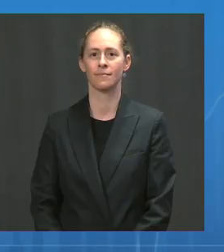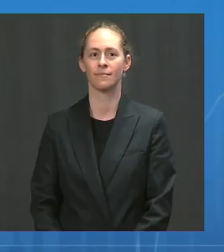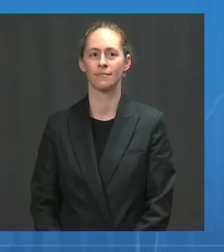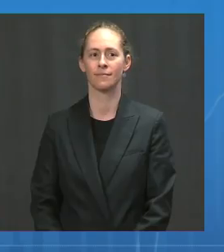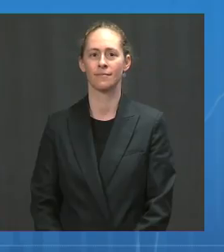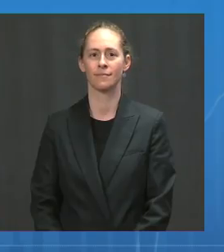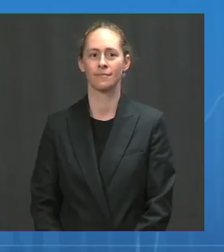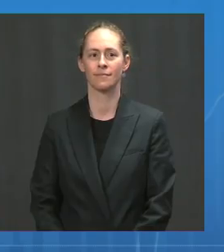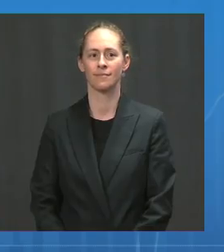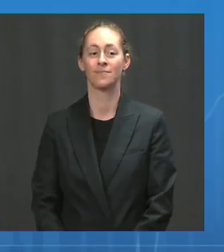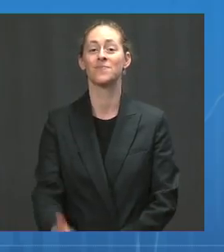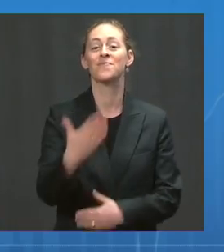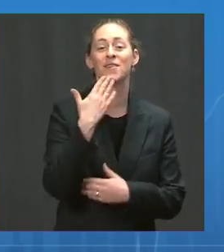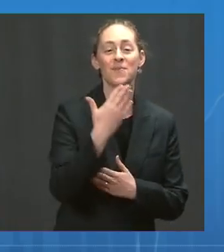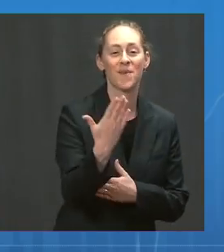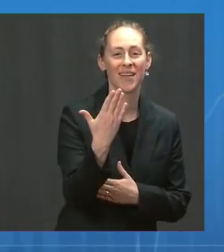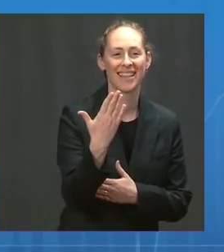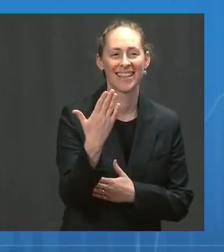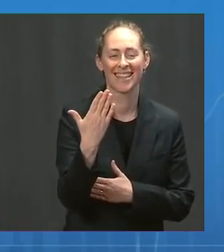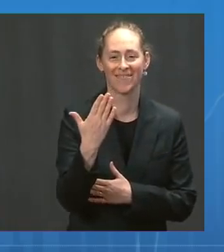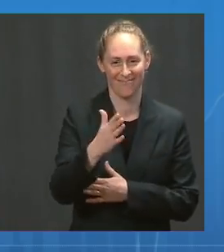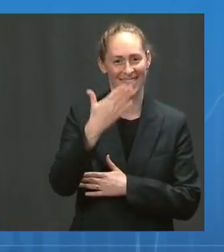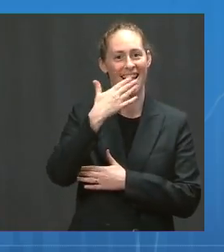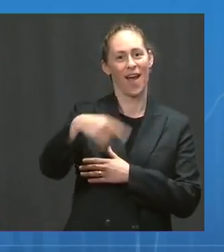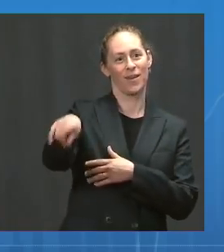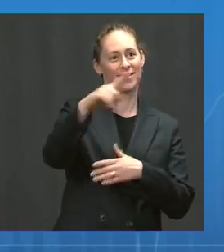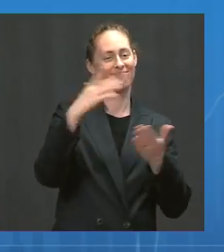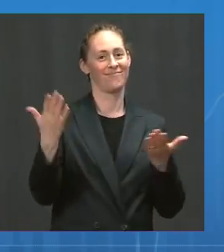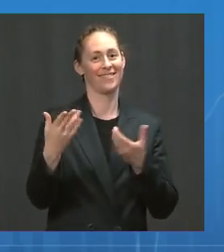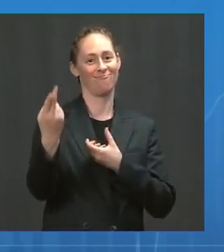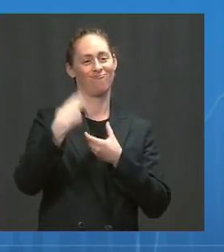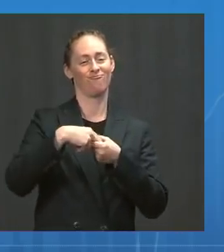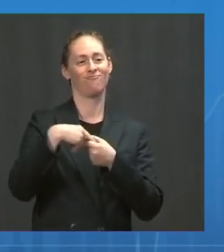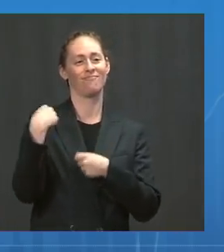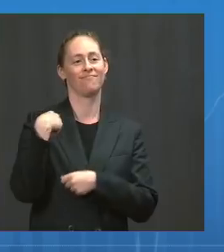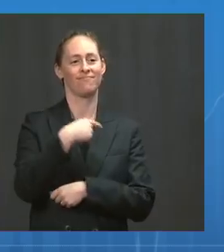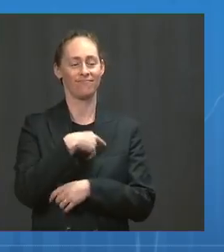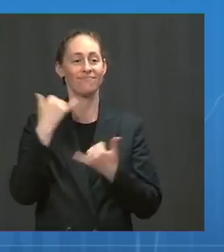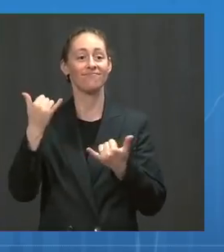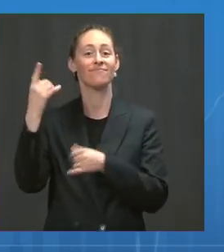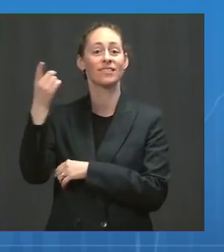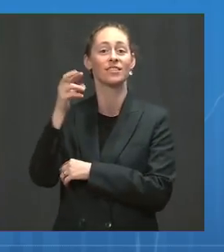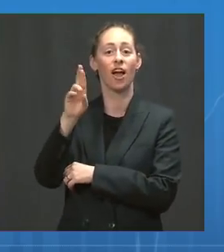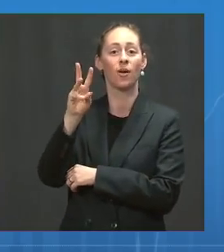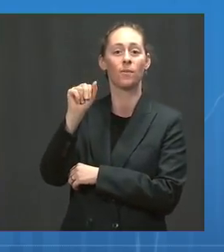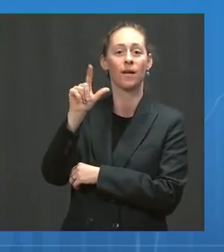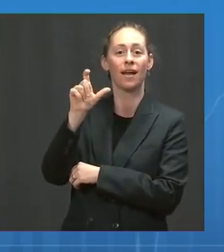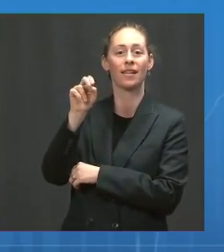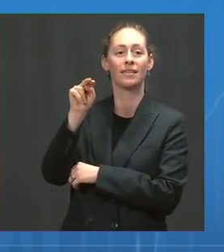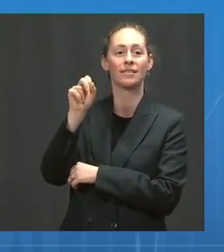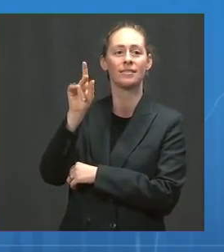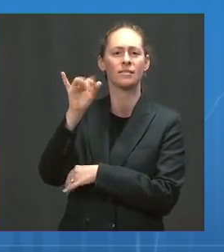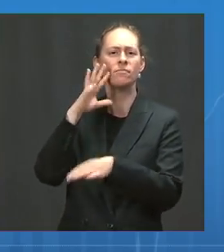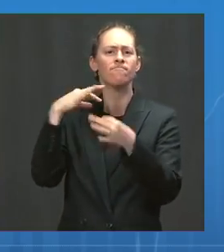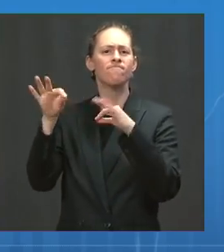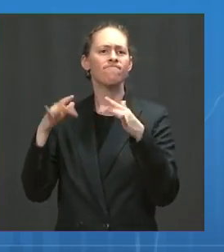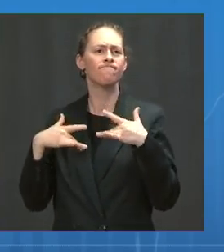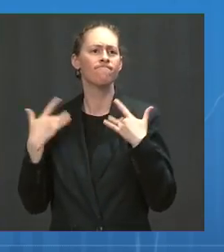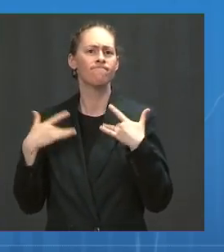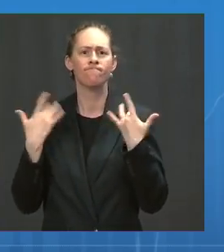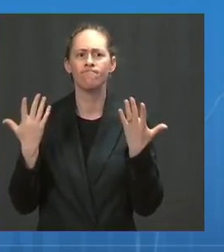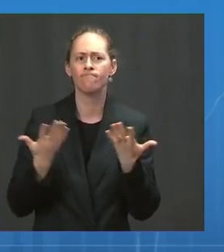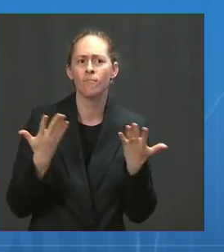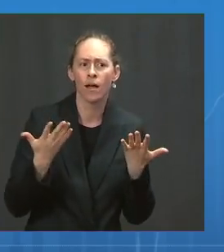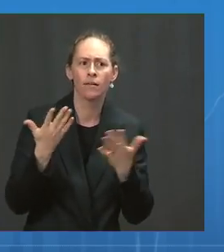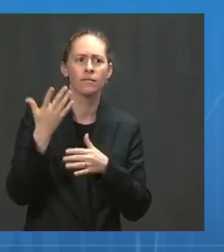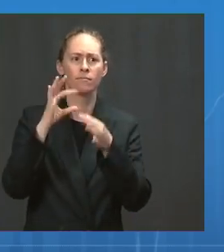Dr. Good morning, and thanks for joining us. Today, Dr. Walensky will provide an update on the state of the pandemic and the Delta variant.